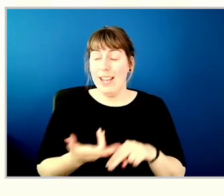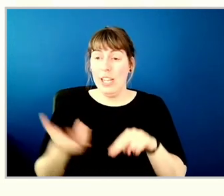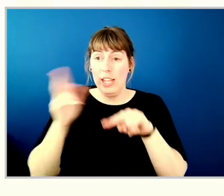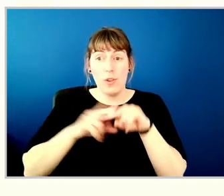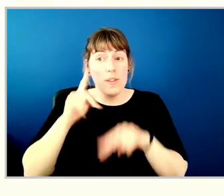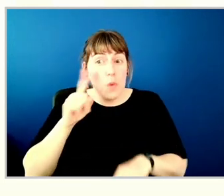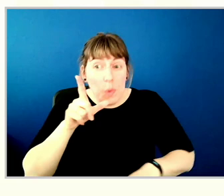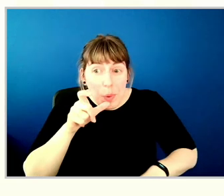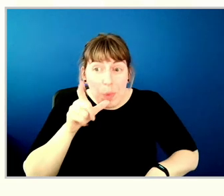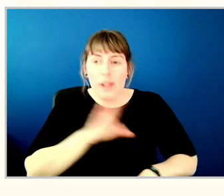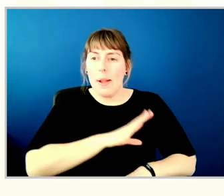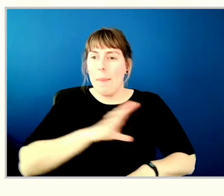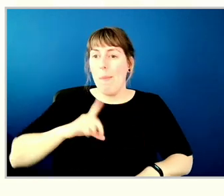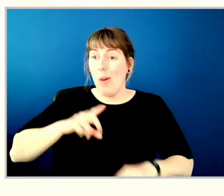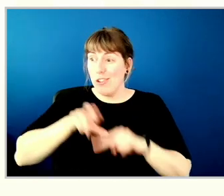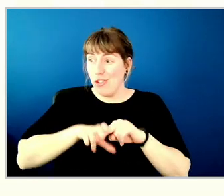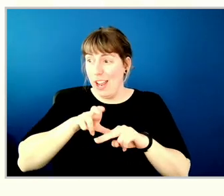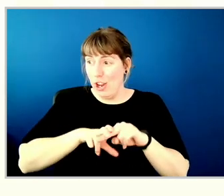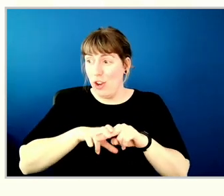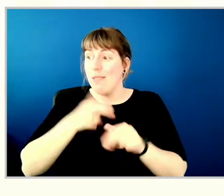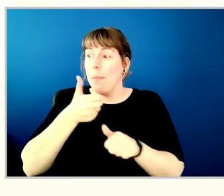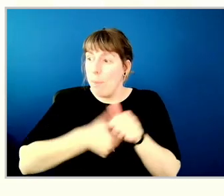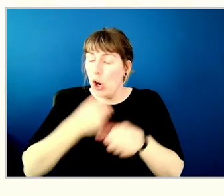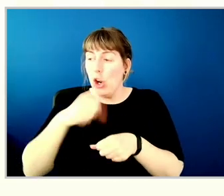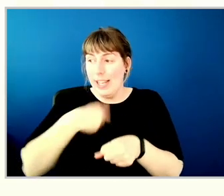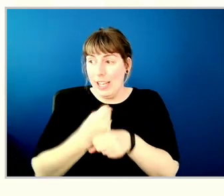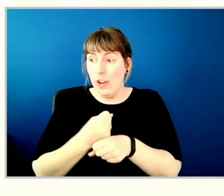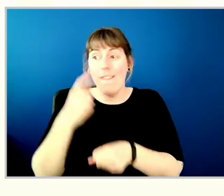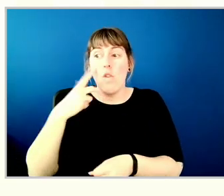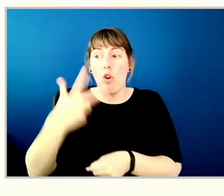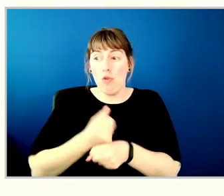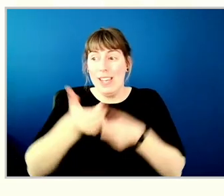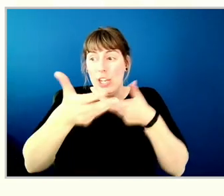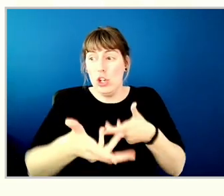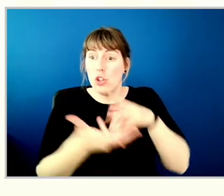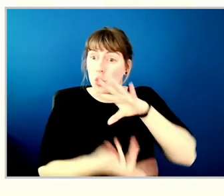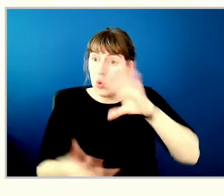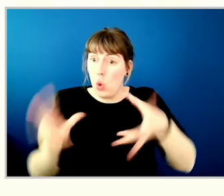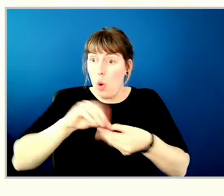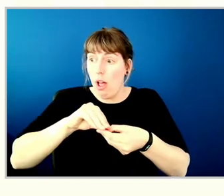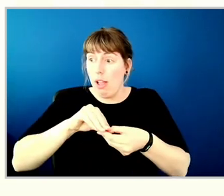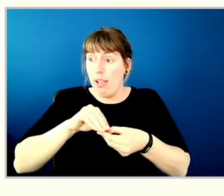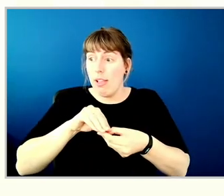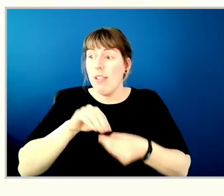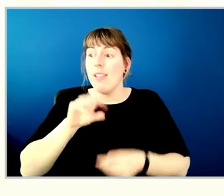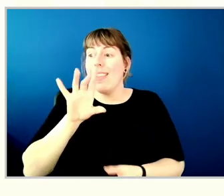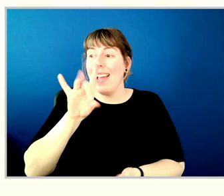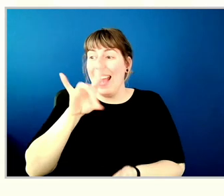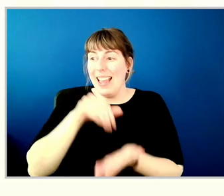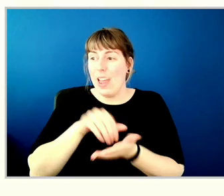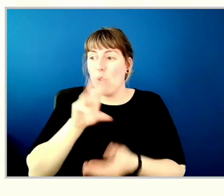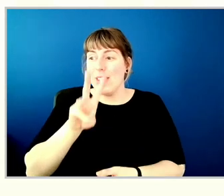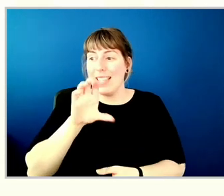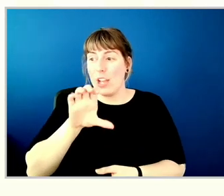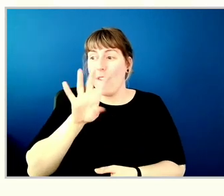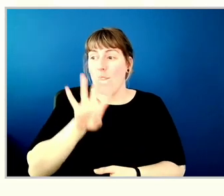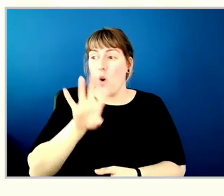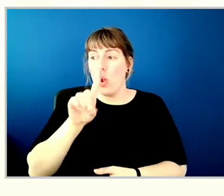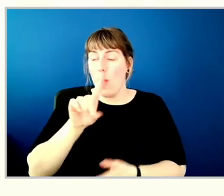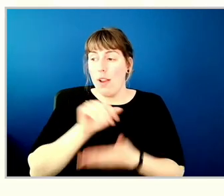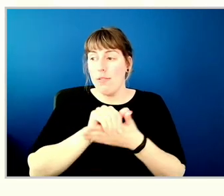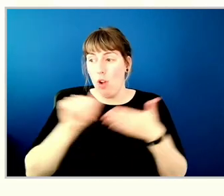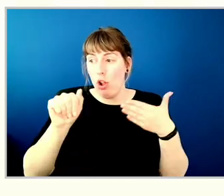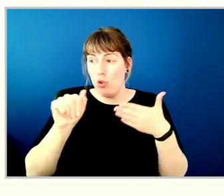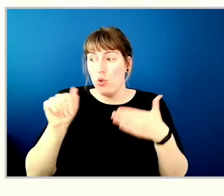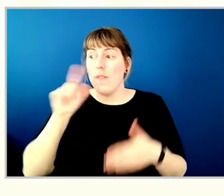increase for board share per year for three years, total dollar increase of $8,641